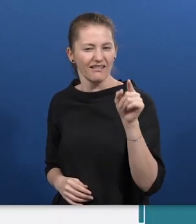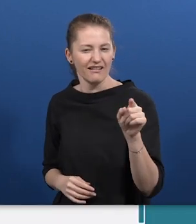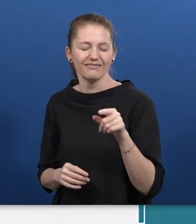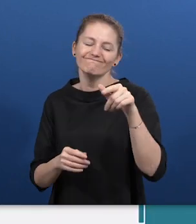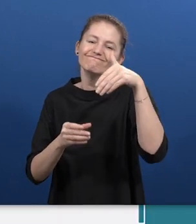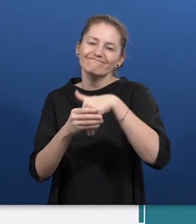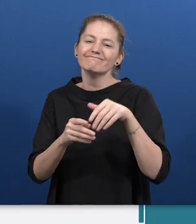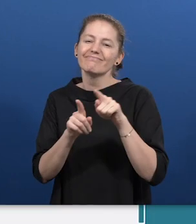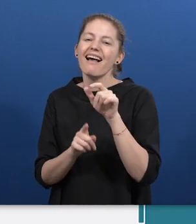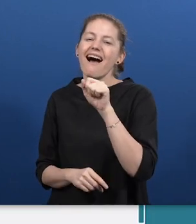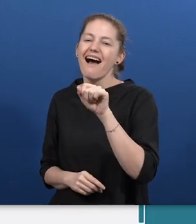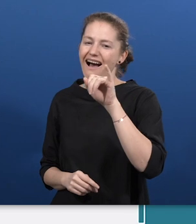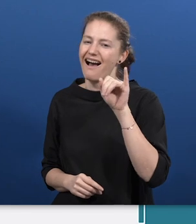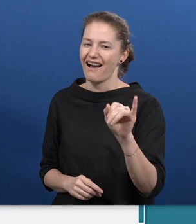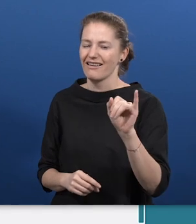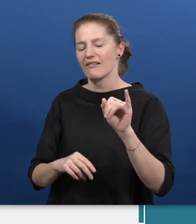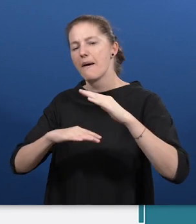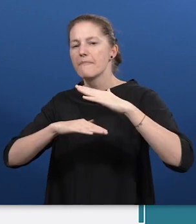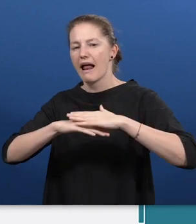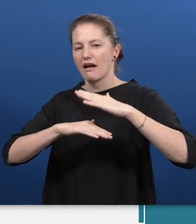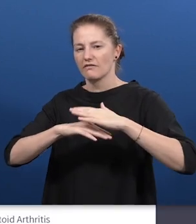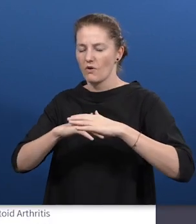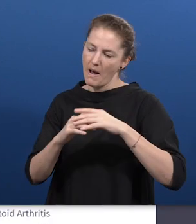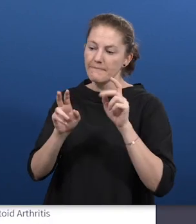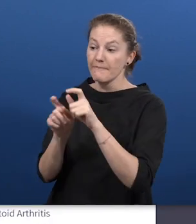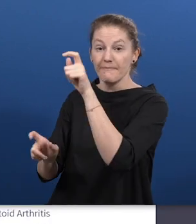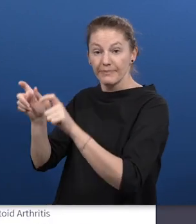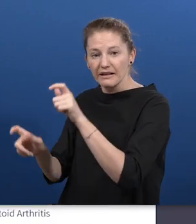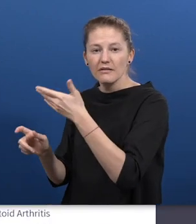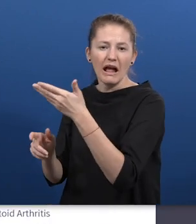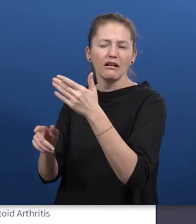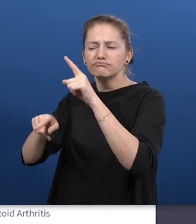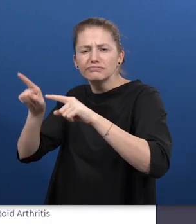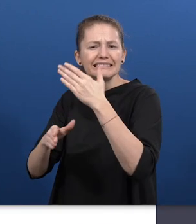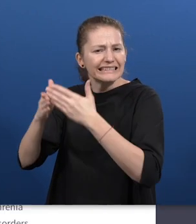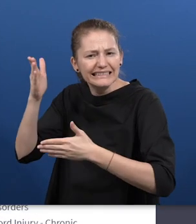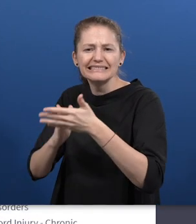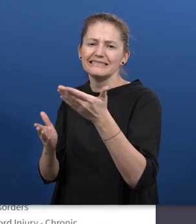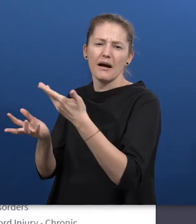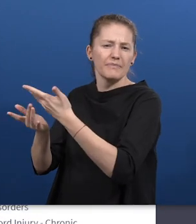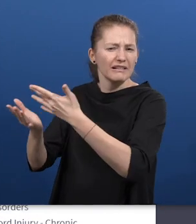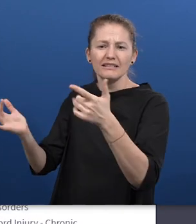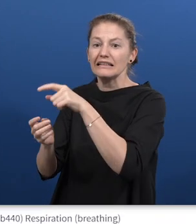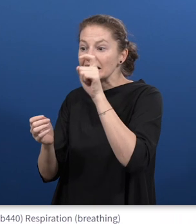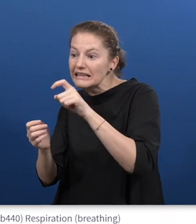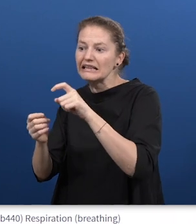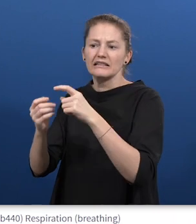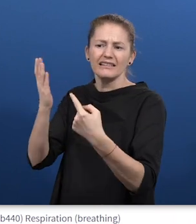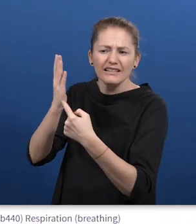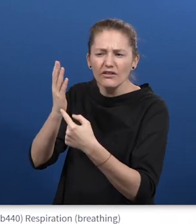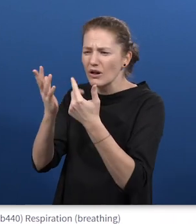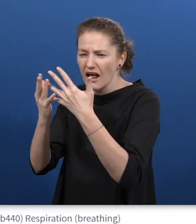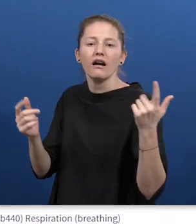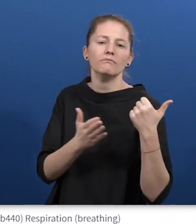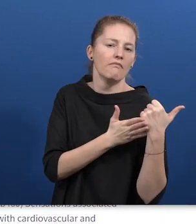various disabilities to find the assistive technology they need according to their personal profile of capabilities, needs and goals. Offa